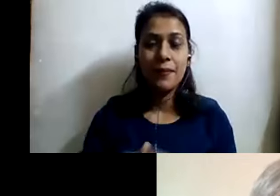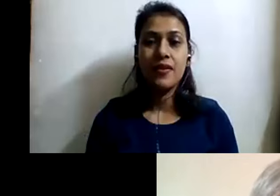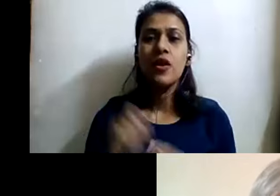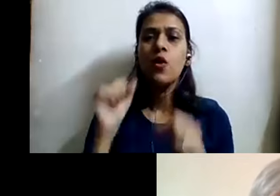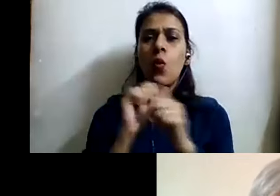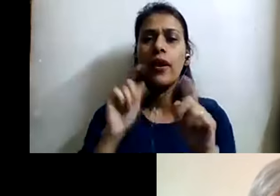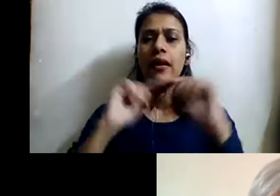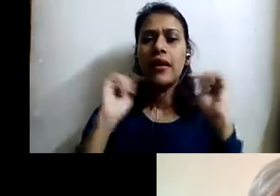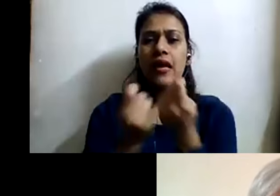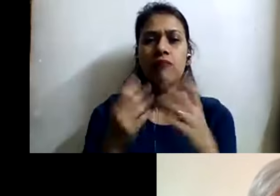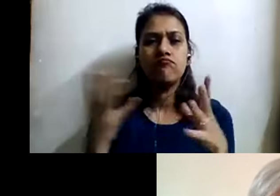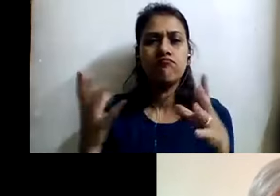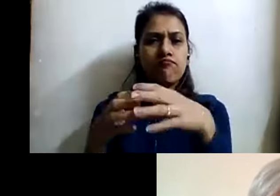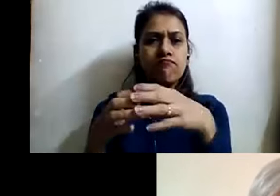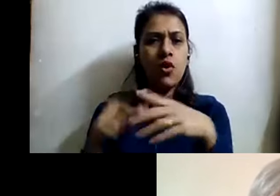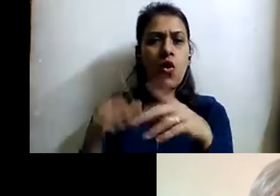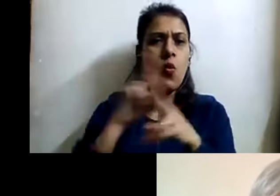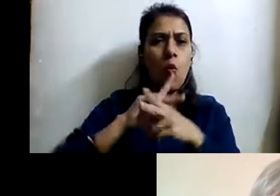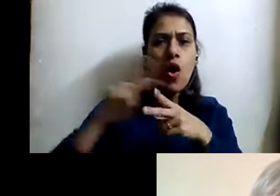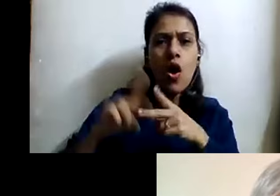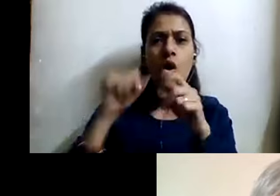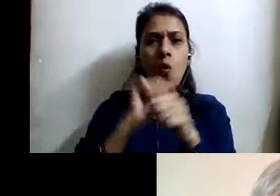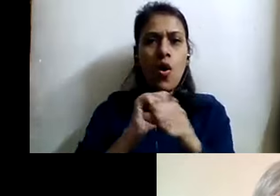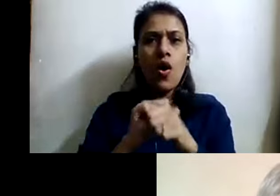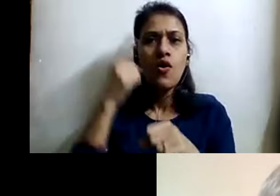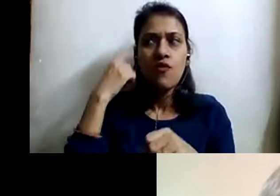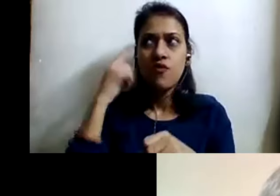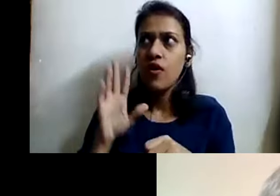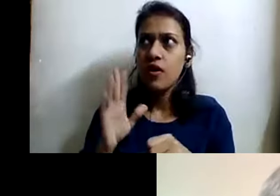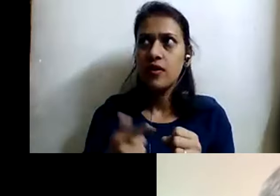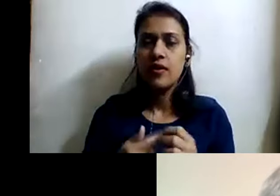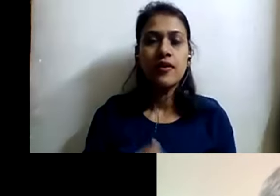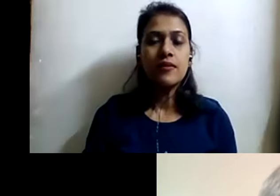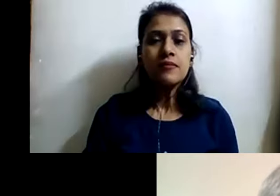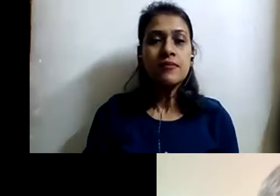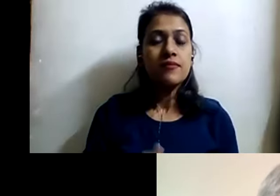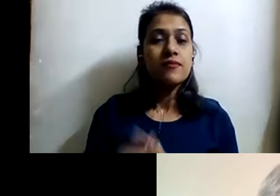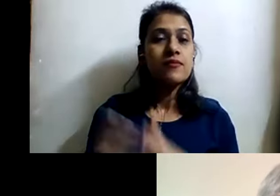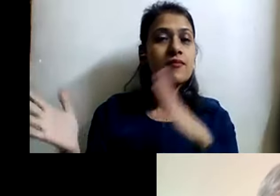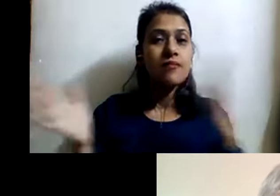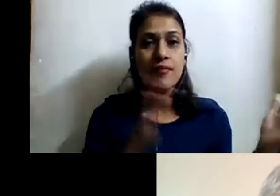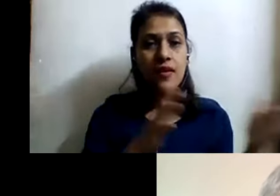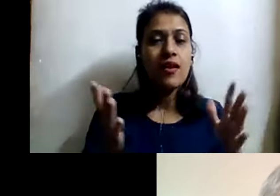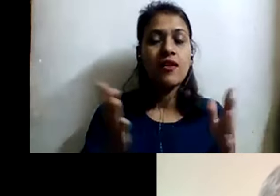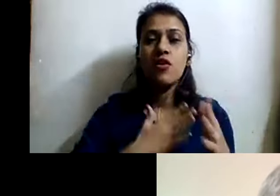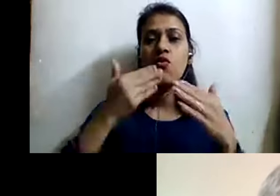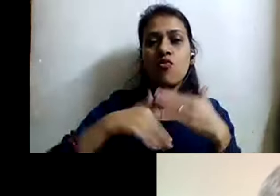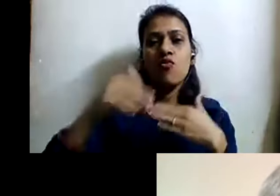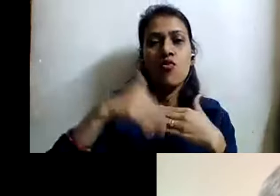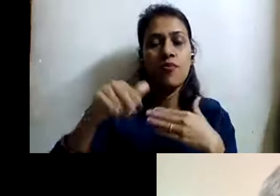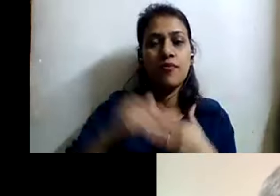working on various facets of environmental conservation and sustainable development.